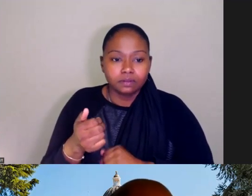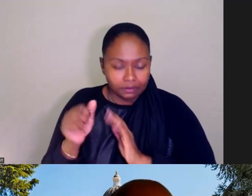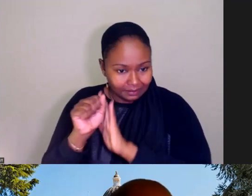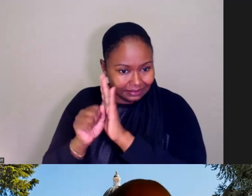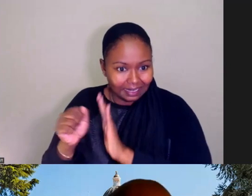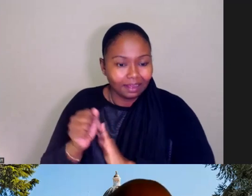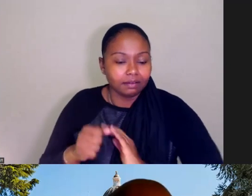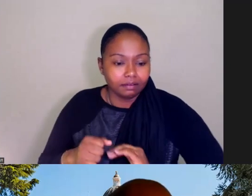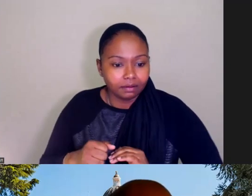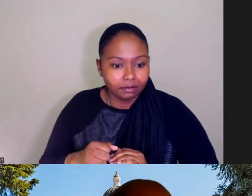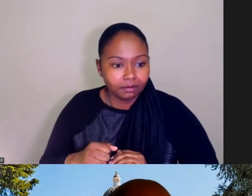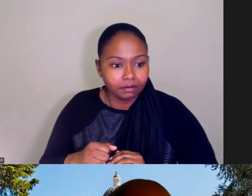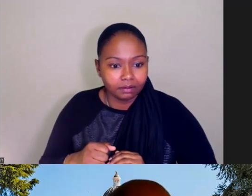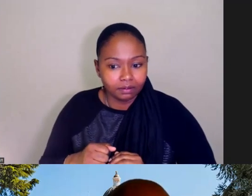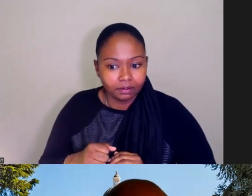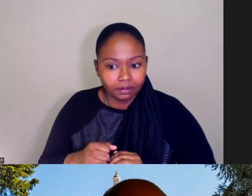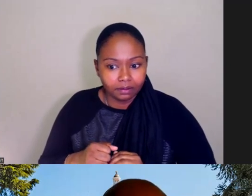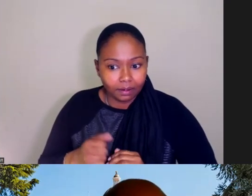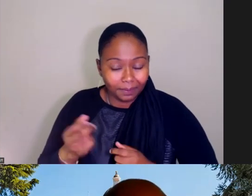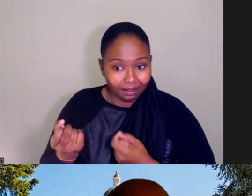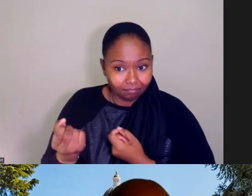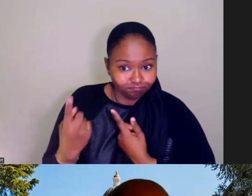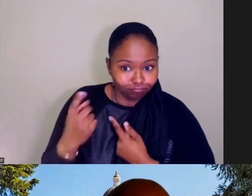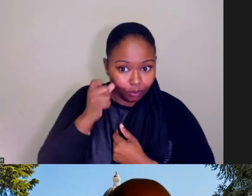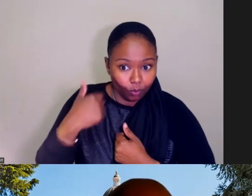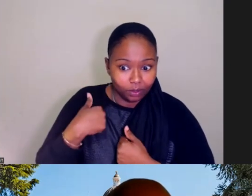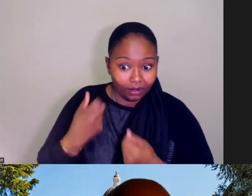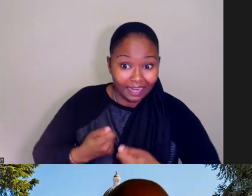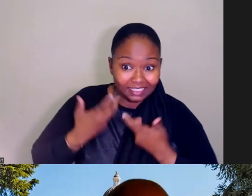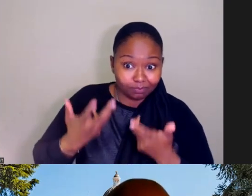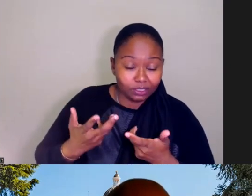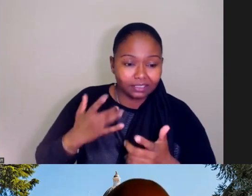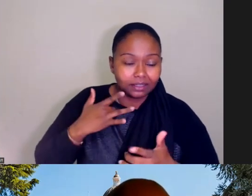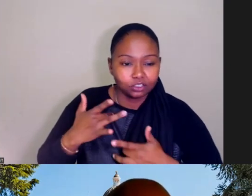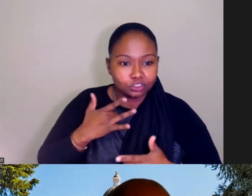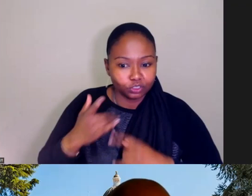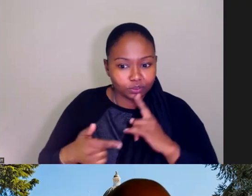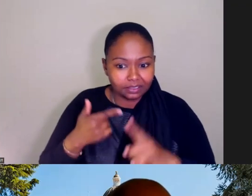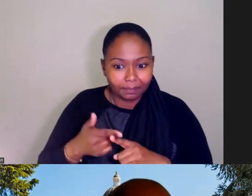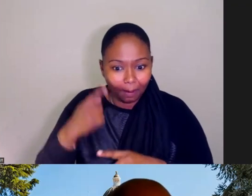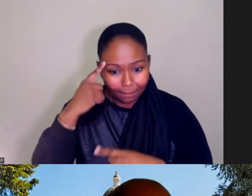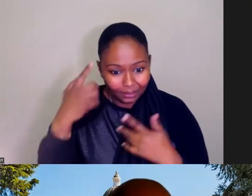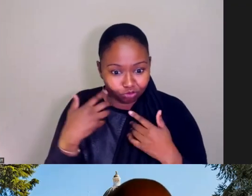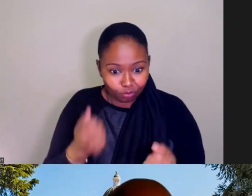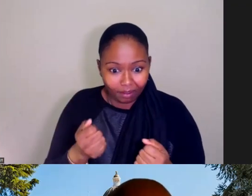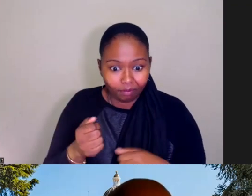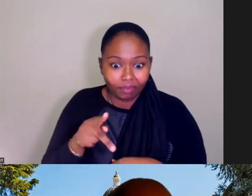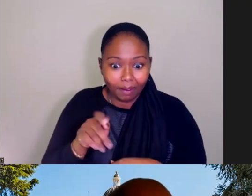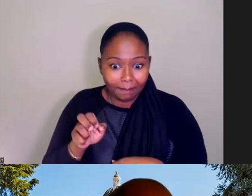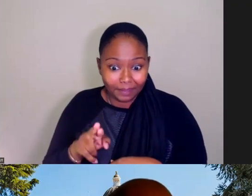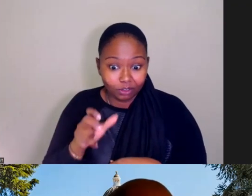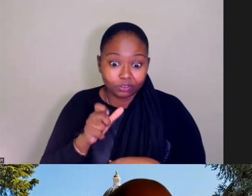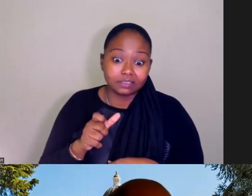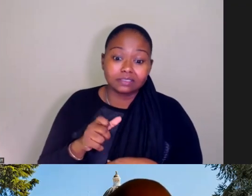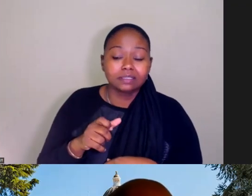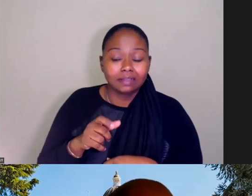heard when we're expressing the same concerns that mental health peers with lived experience are expressing with these types of